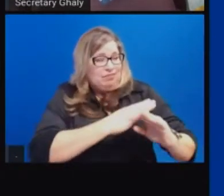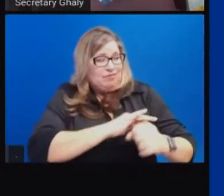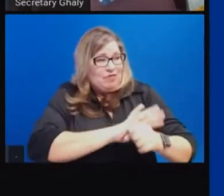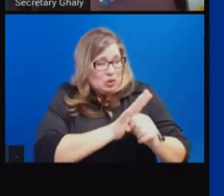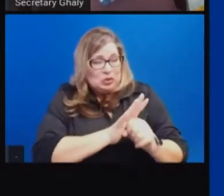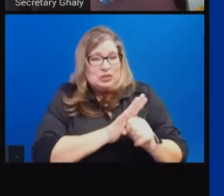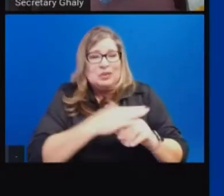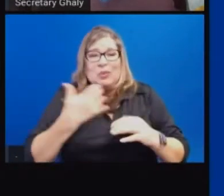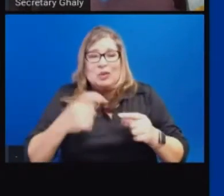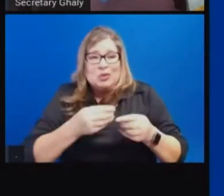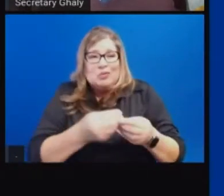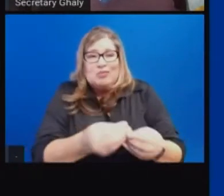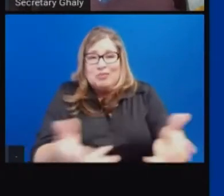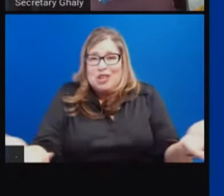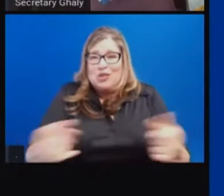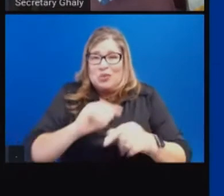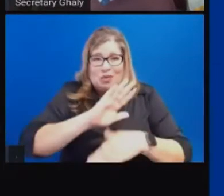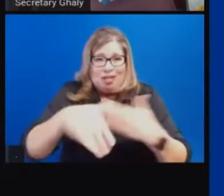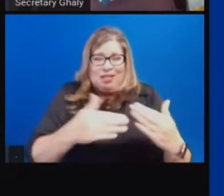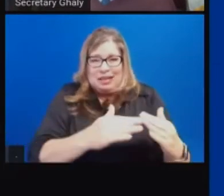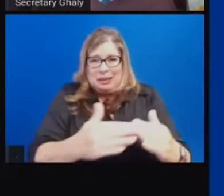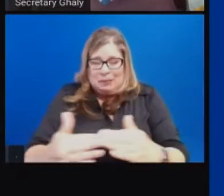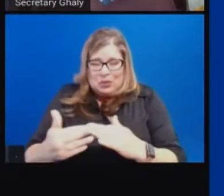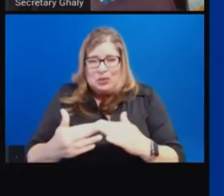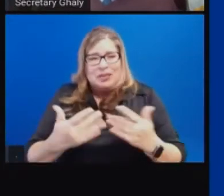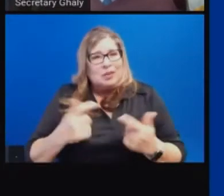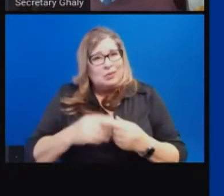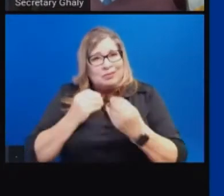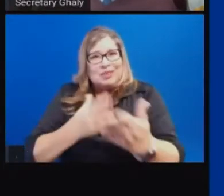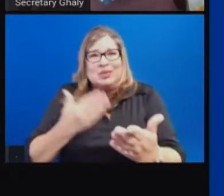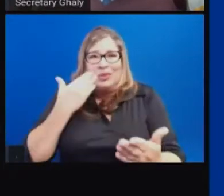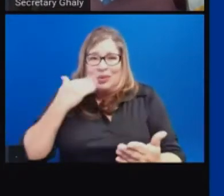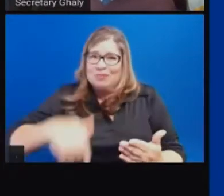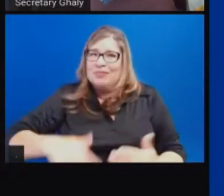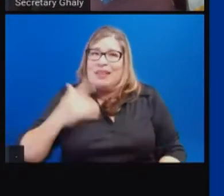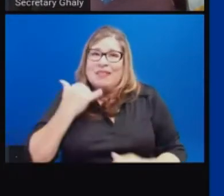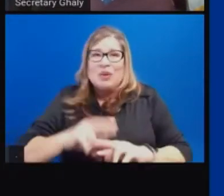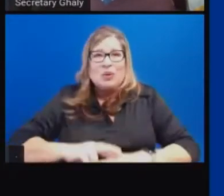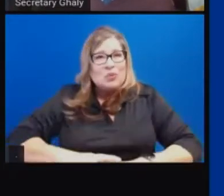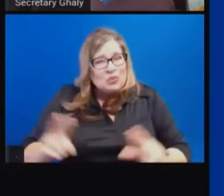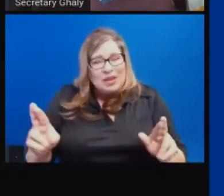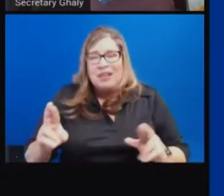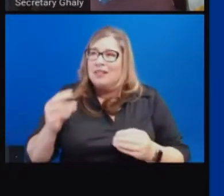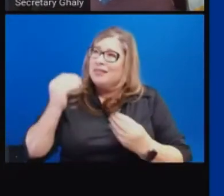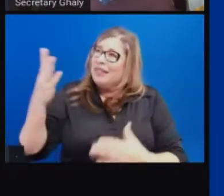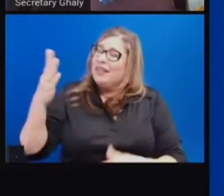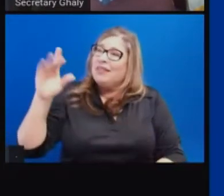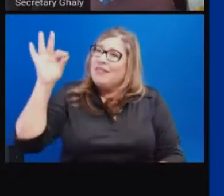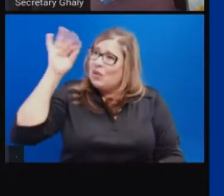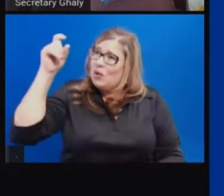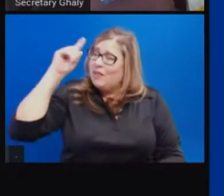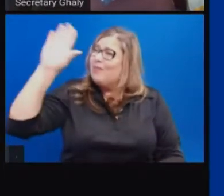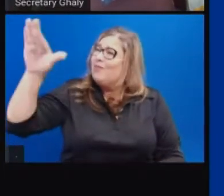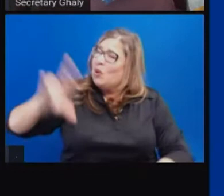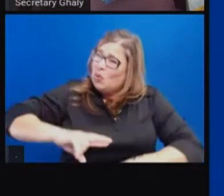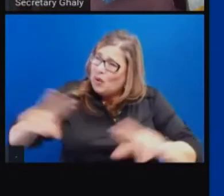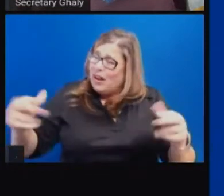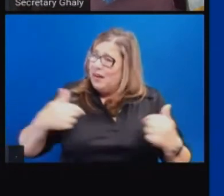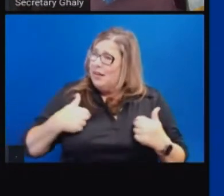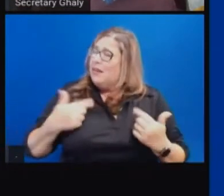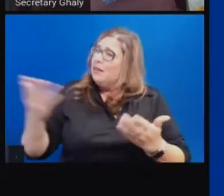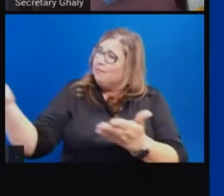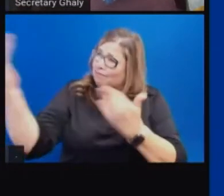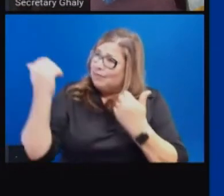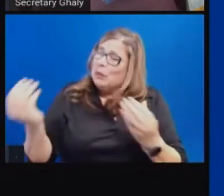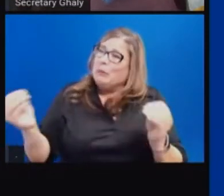level that we hope to send that clear message that California is ready to our federal partners, bring more vaccine here. We want to get our